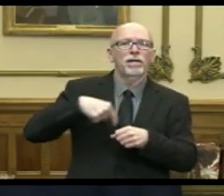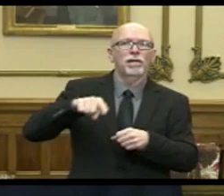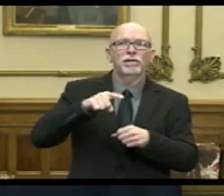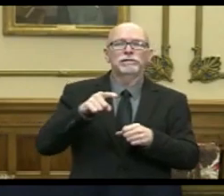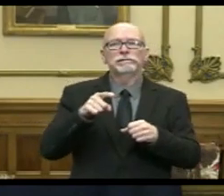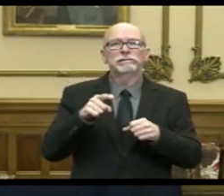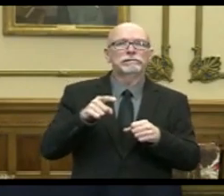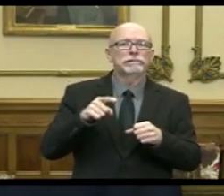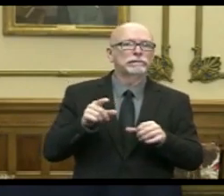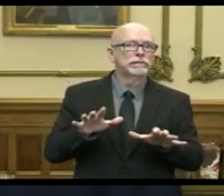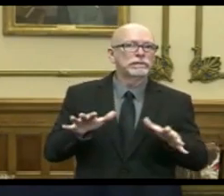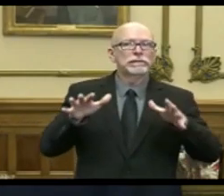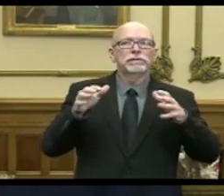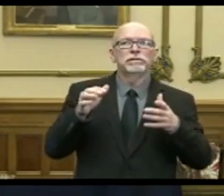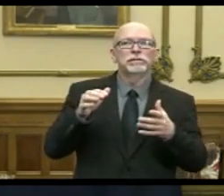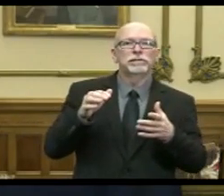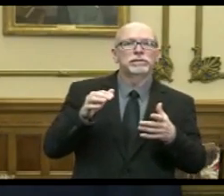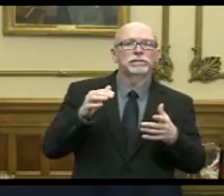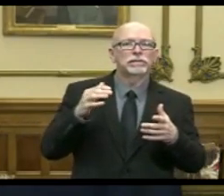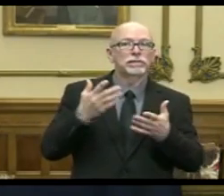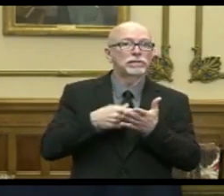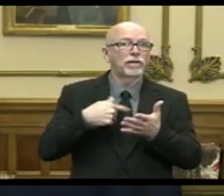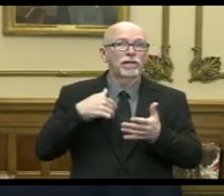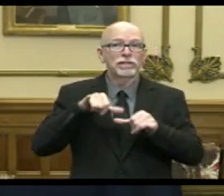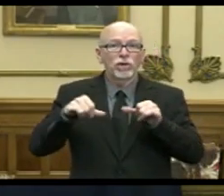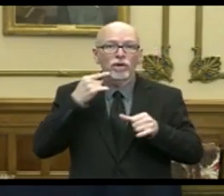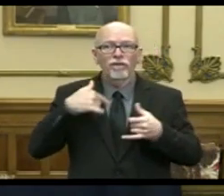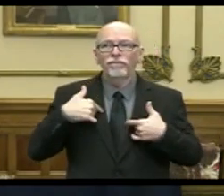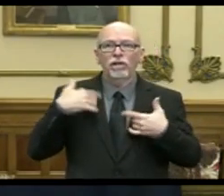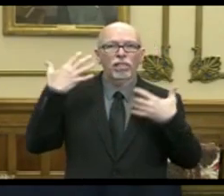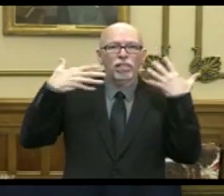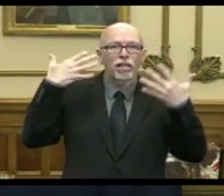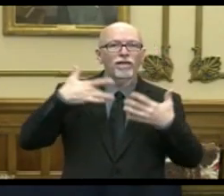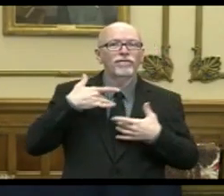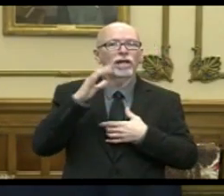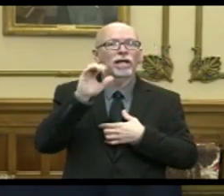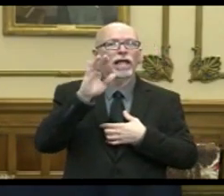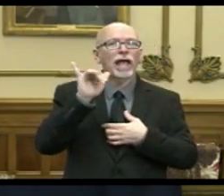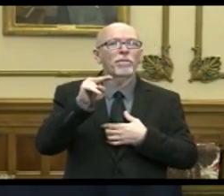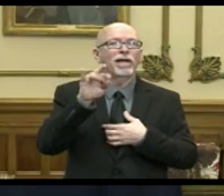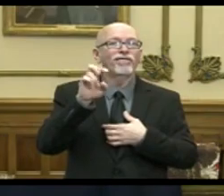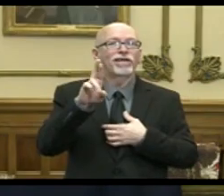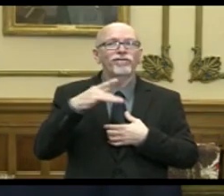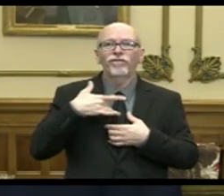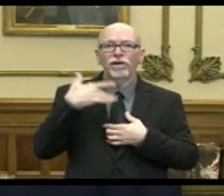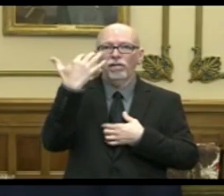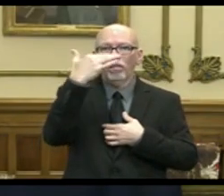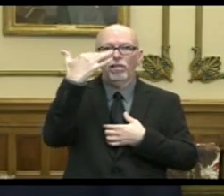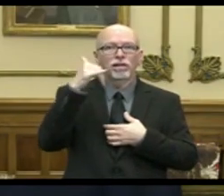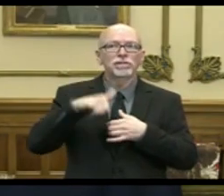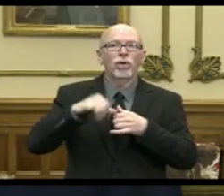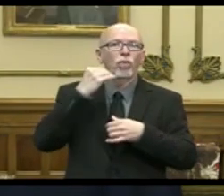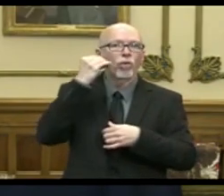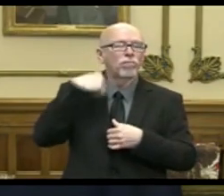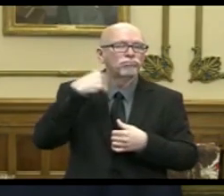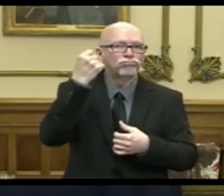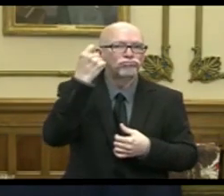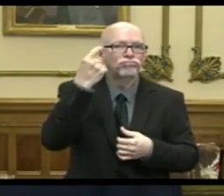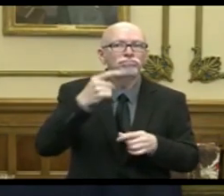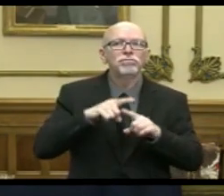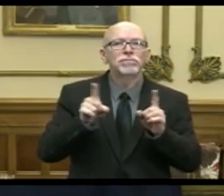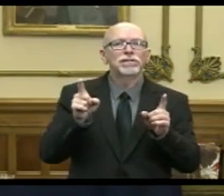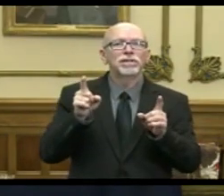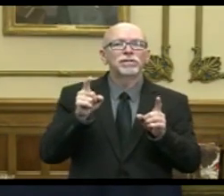and stir-crazy at times and we get cabin fever. It's very understandable. But we're making